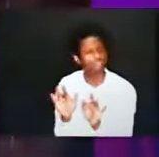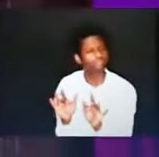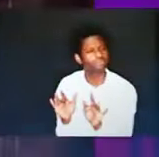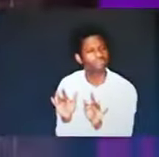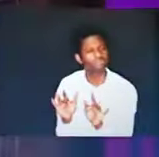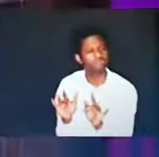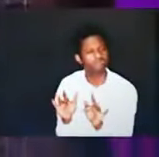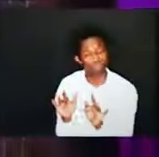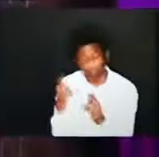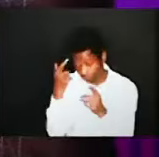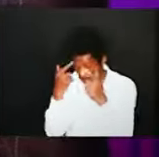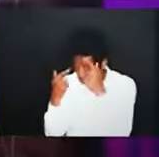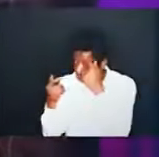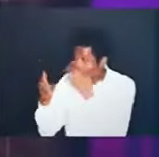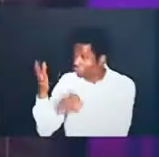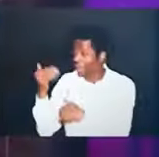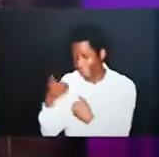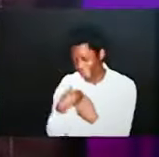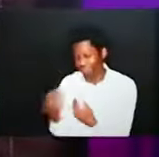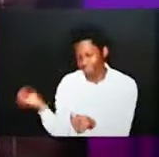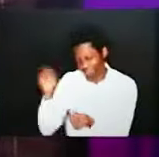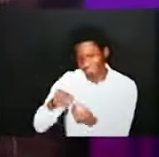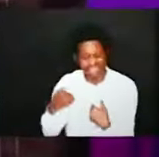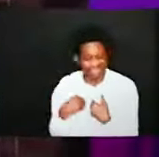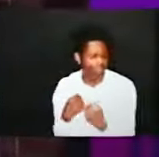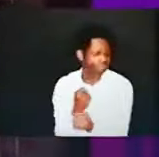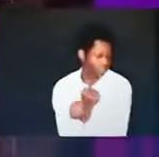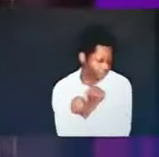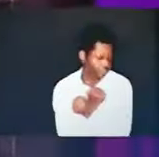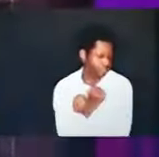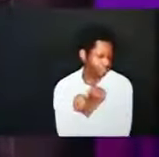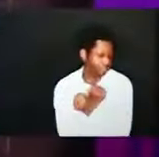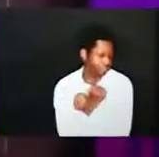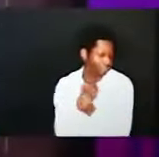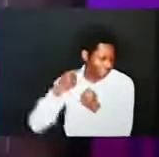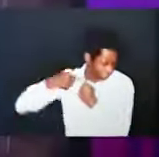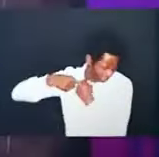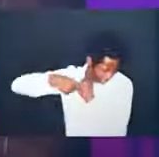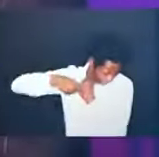for his great love with wherein he loved us